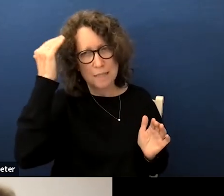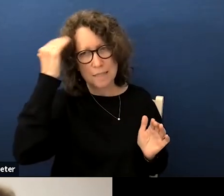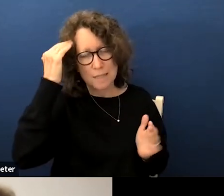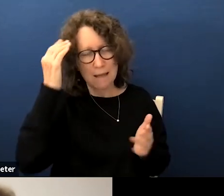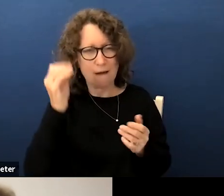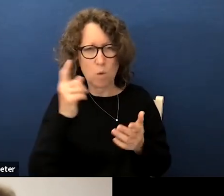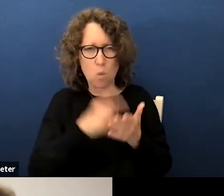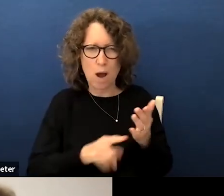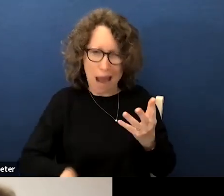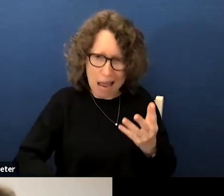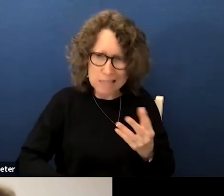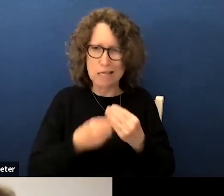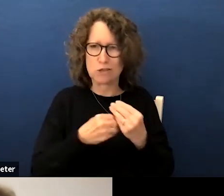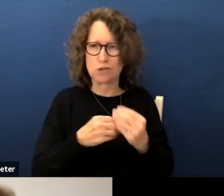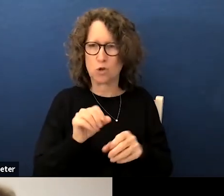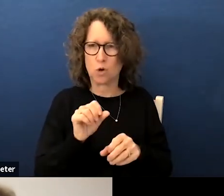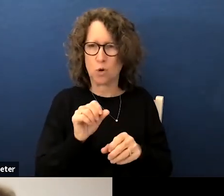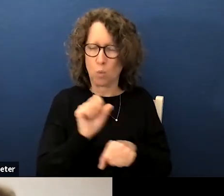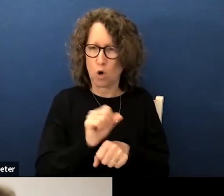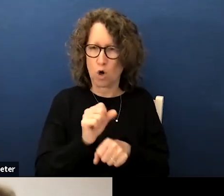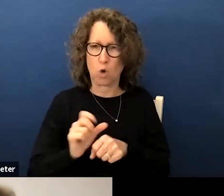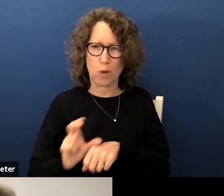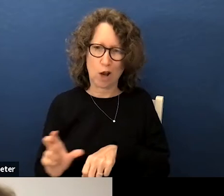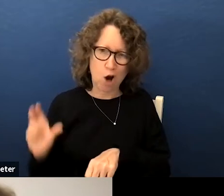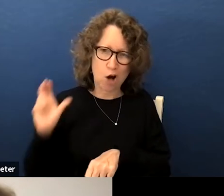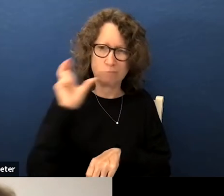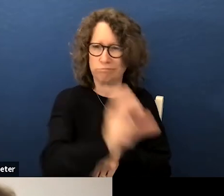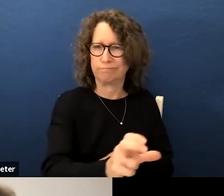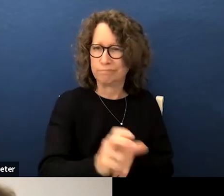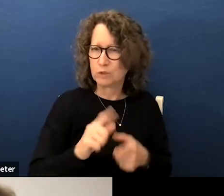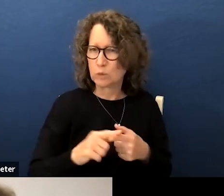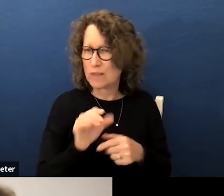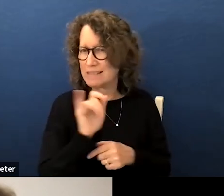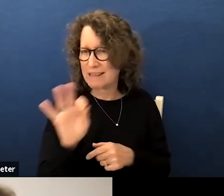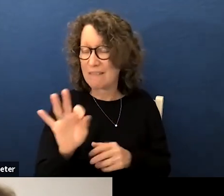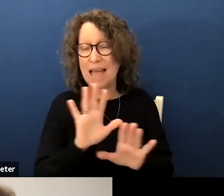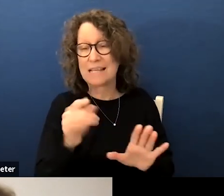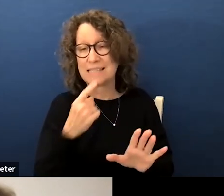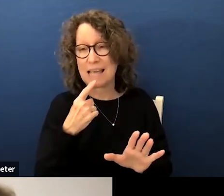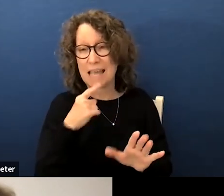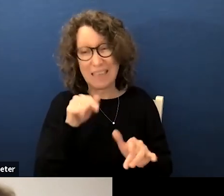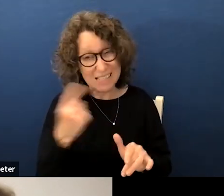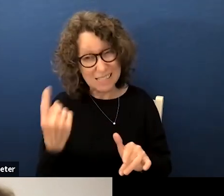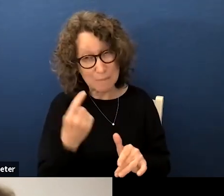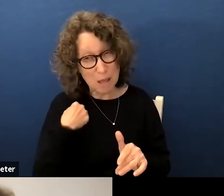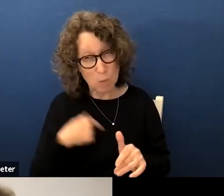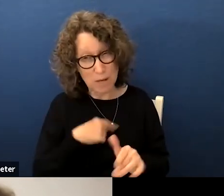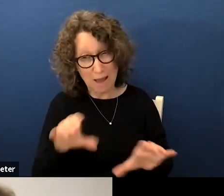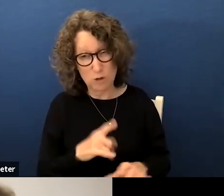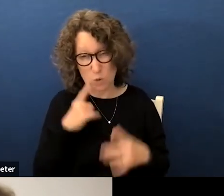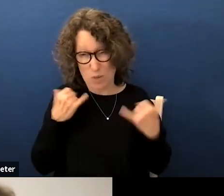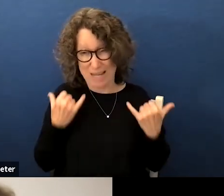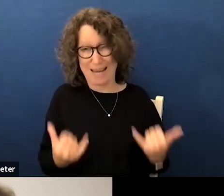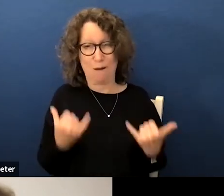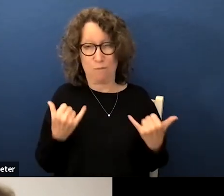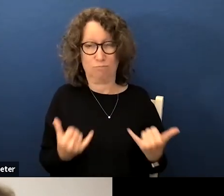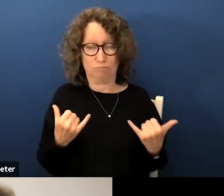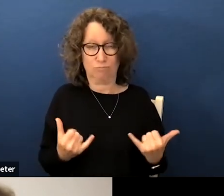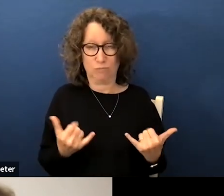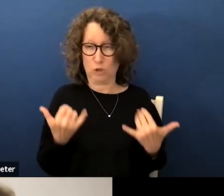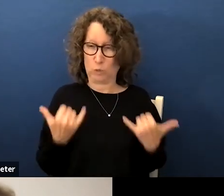what additional work we're given to the staff and to say is this something that we need to do today